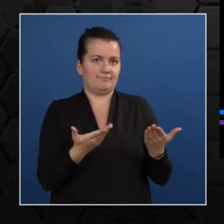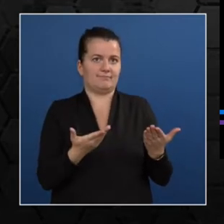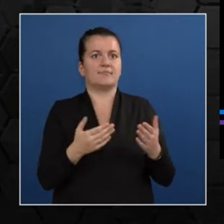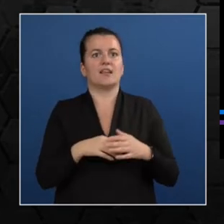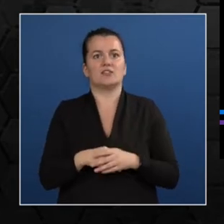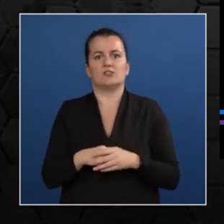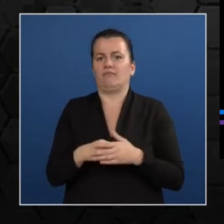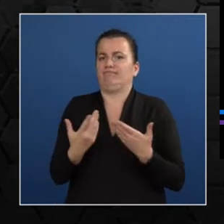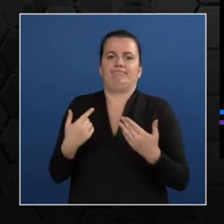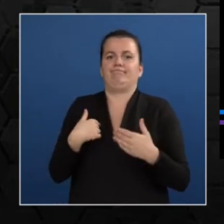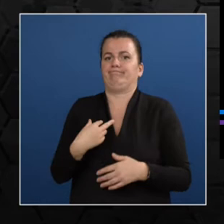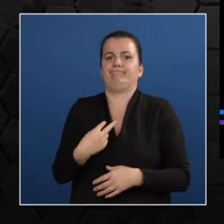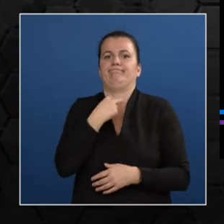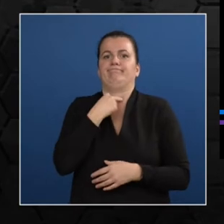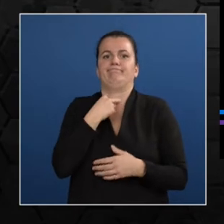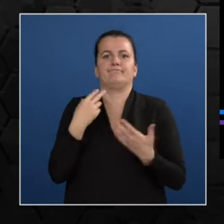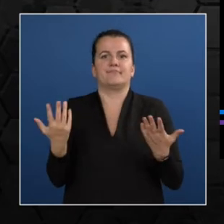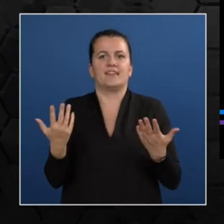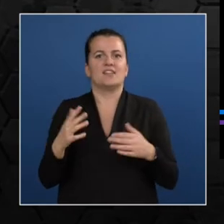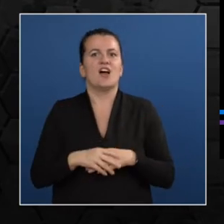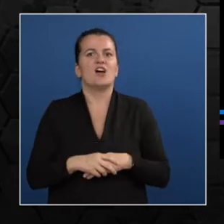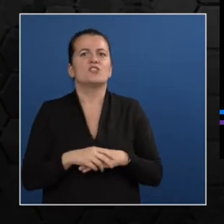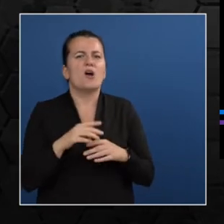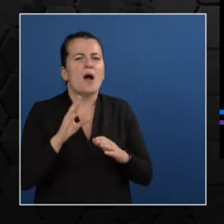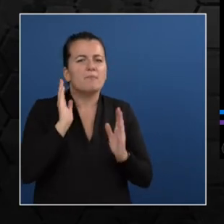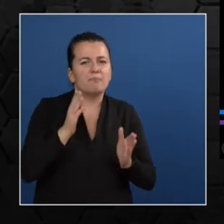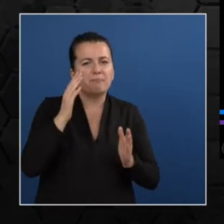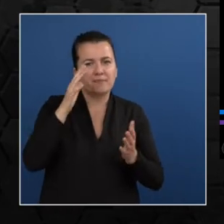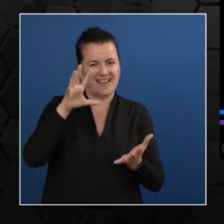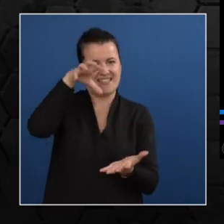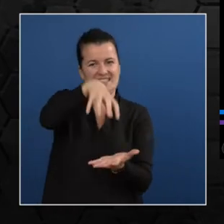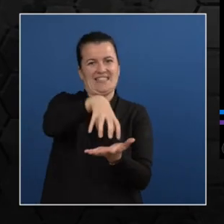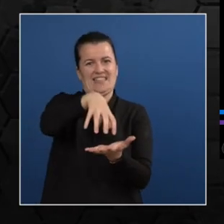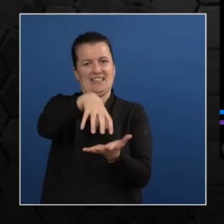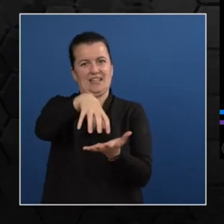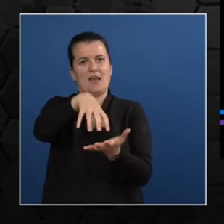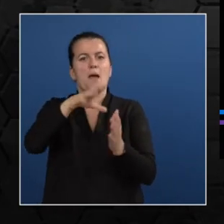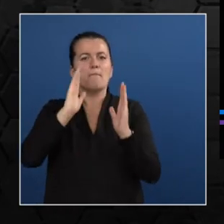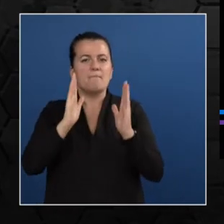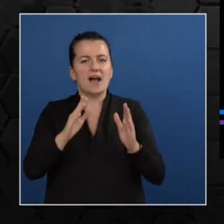non-uniform and therefore measures need to be taken in order to popularize it further.